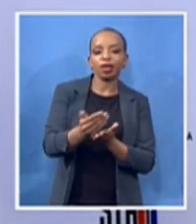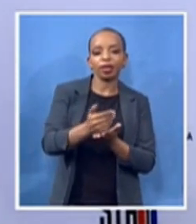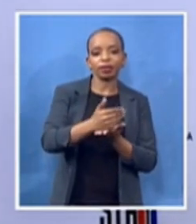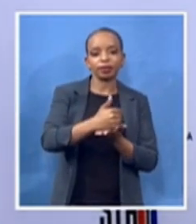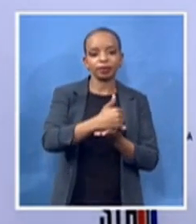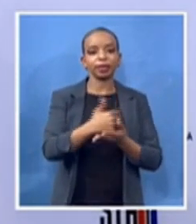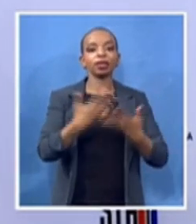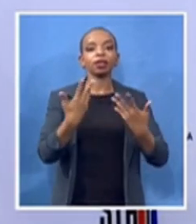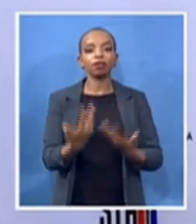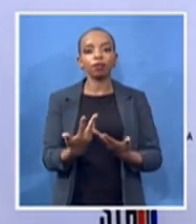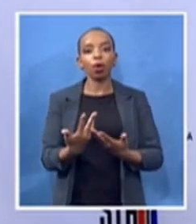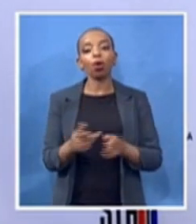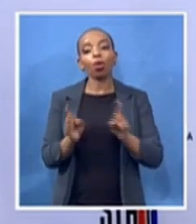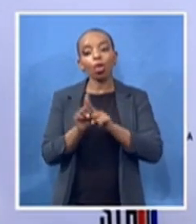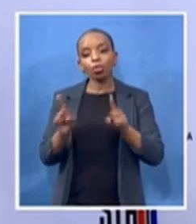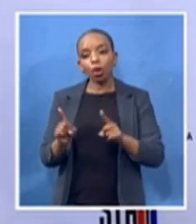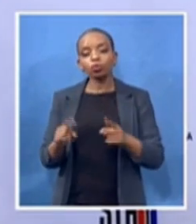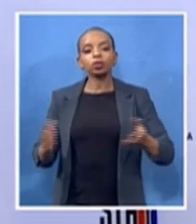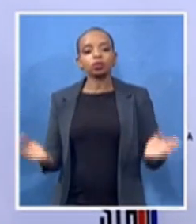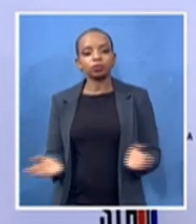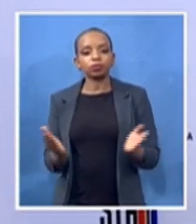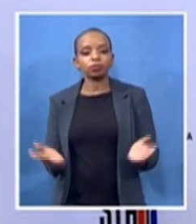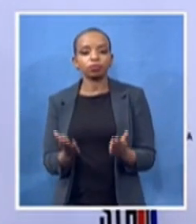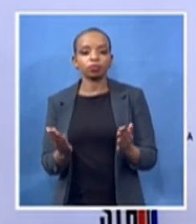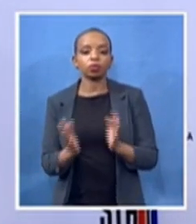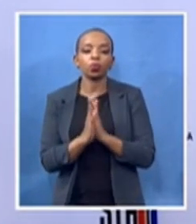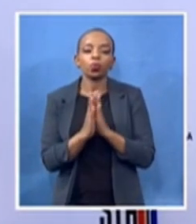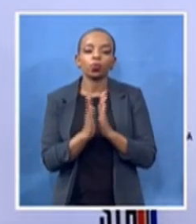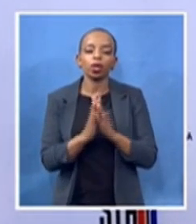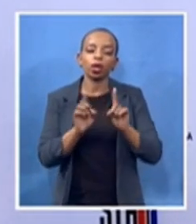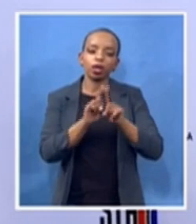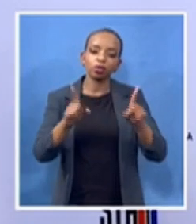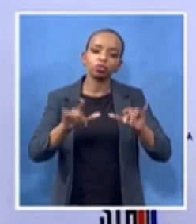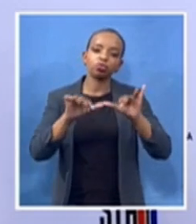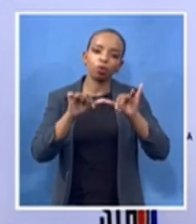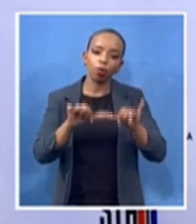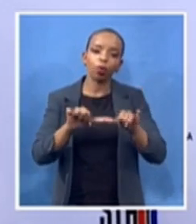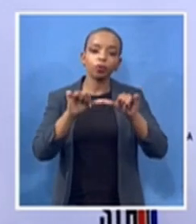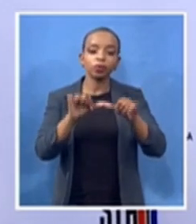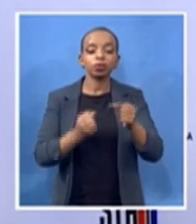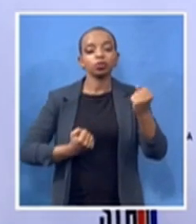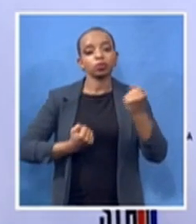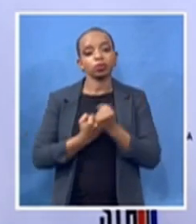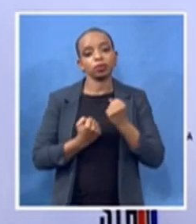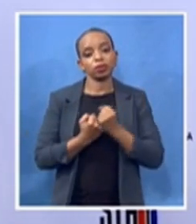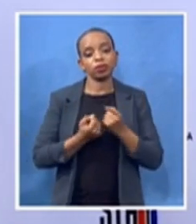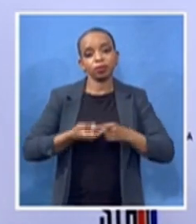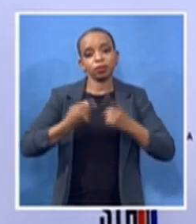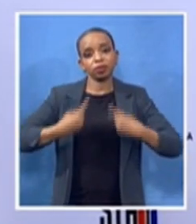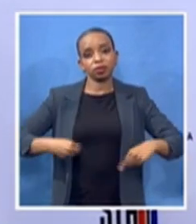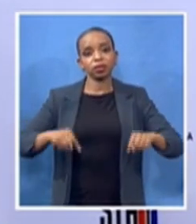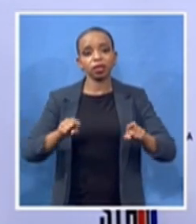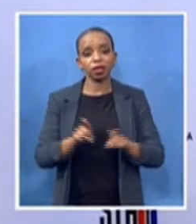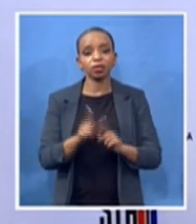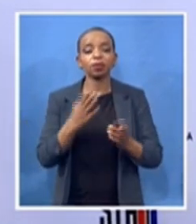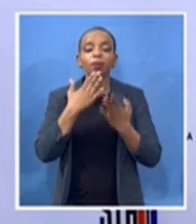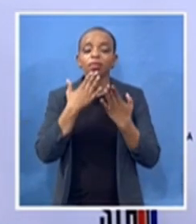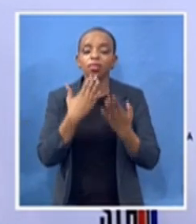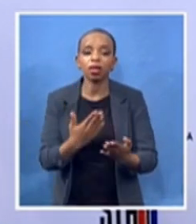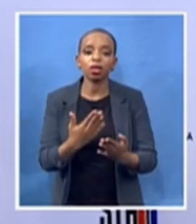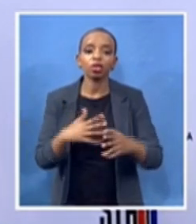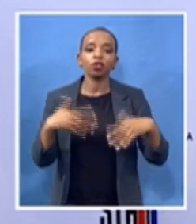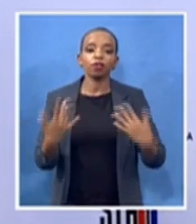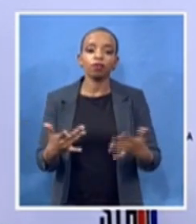you to continue to continue support us and we thank you immensely for your um continued support for all to all these